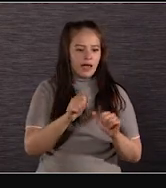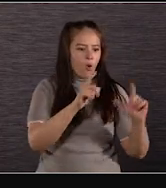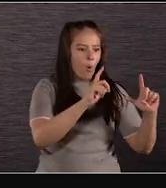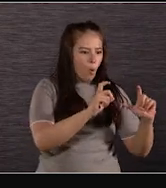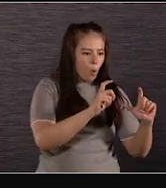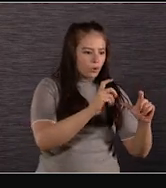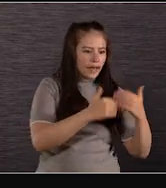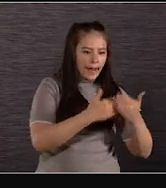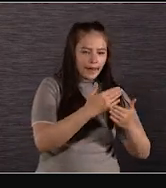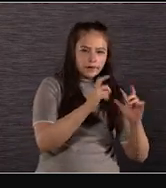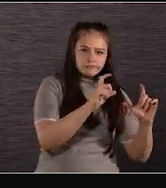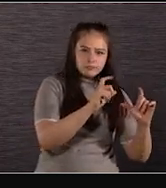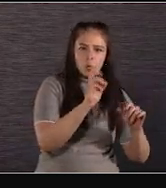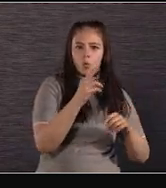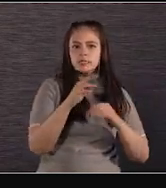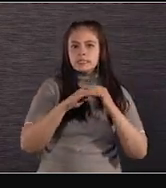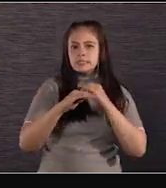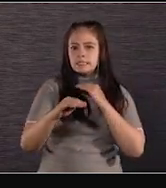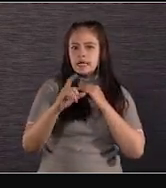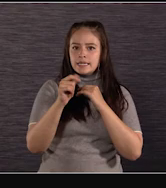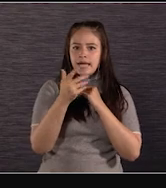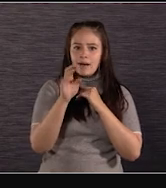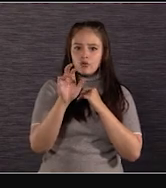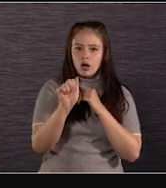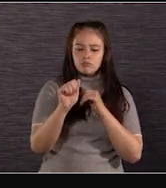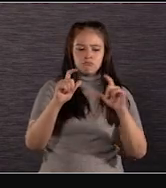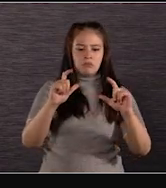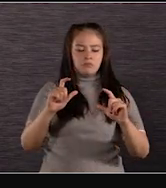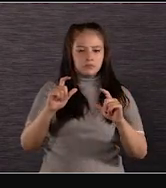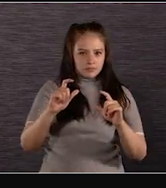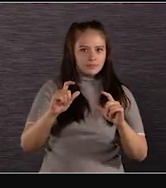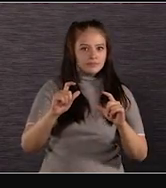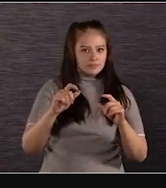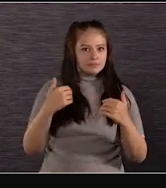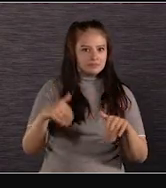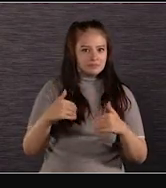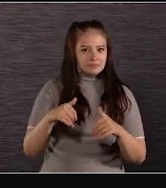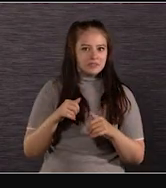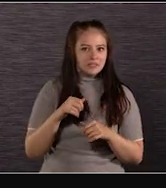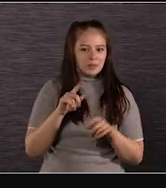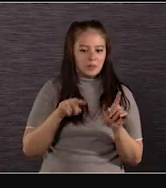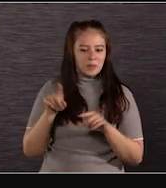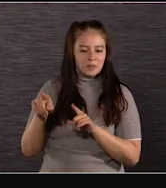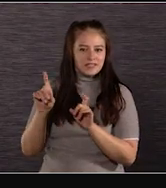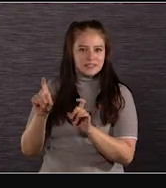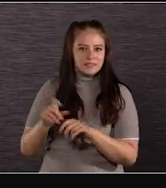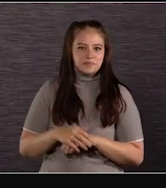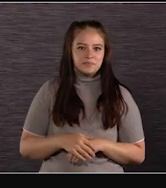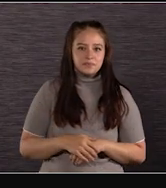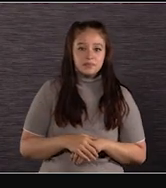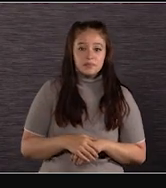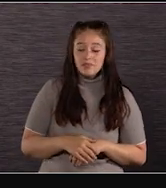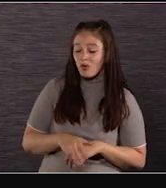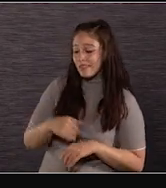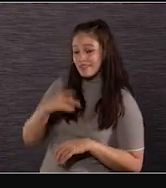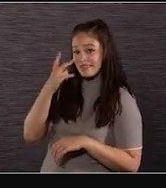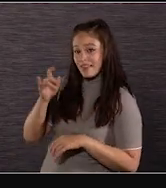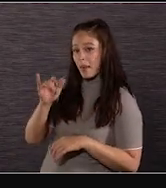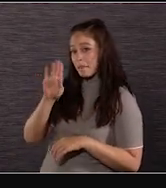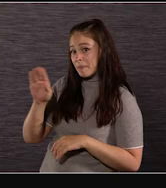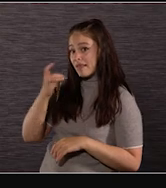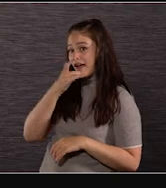Even with these billboards here, if we were out here with, like, whatever else, we'd have, like, a must go up the street, another one, or BB light down the other way.